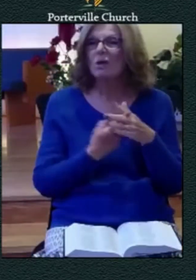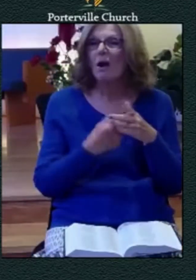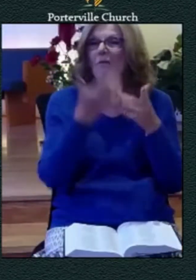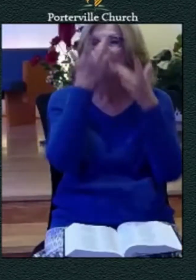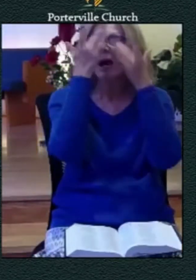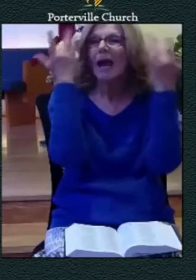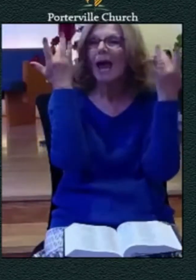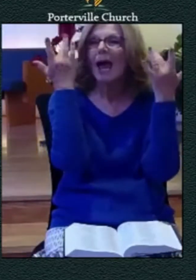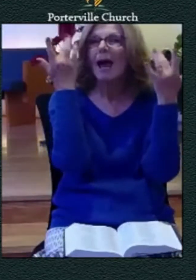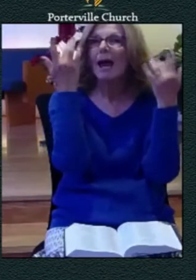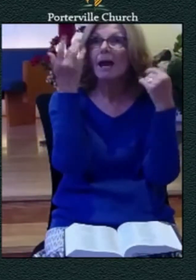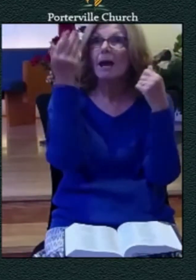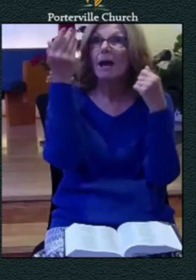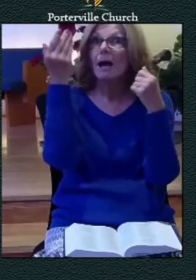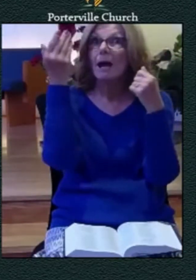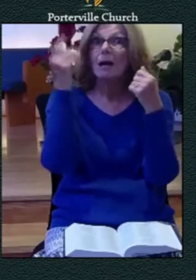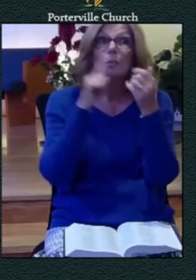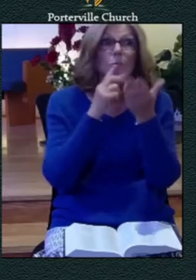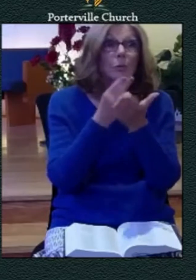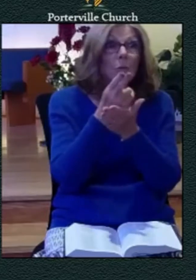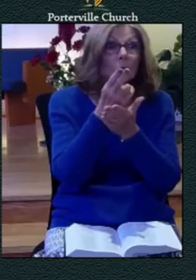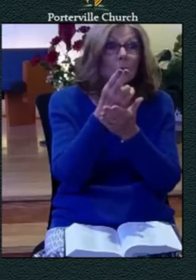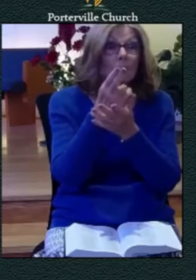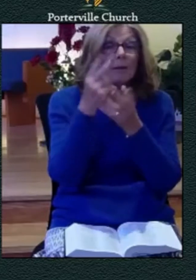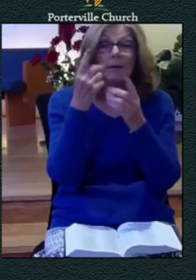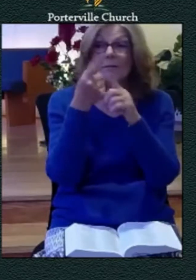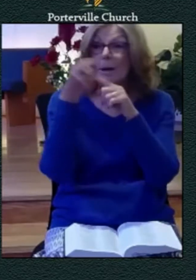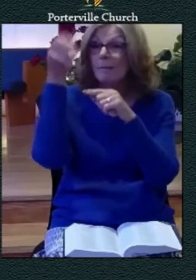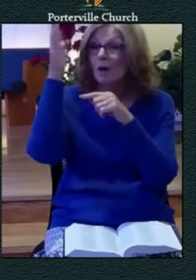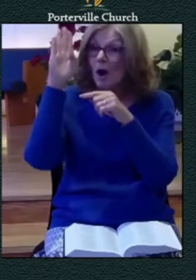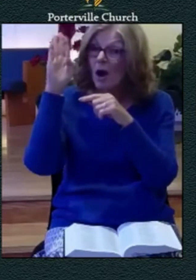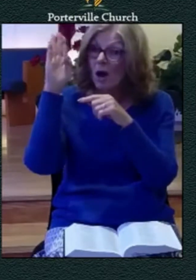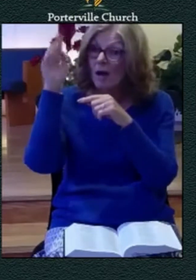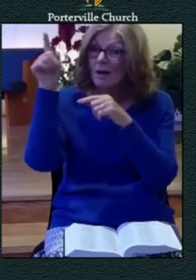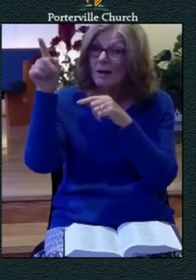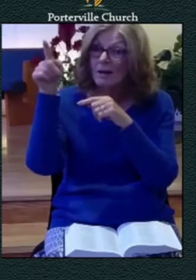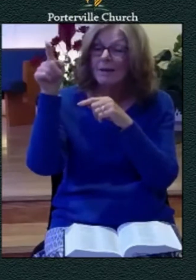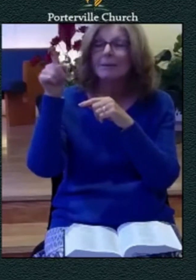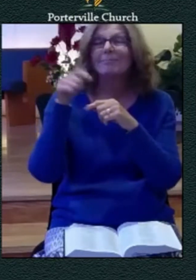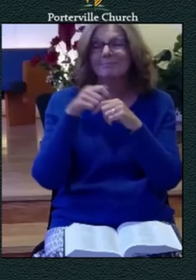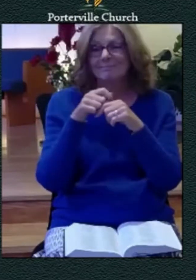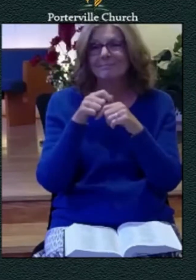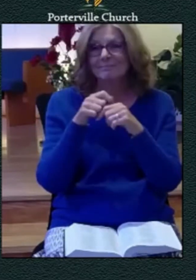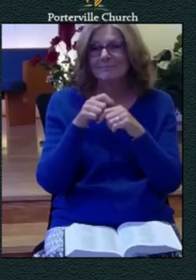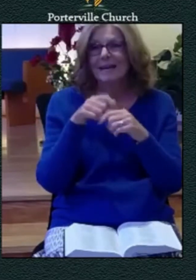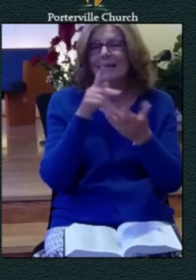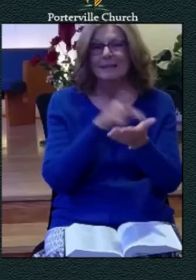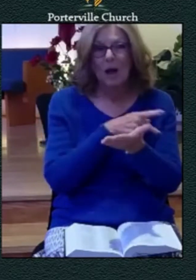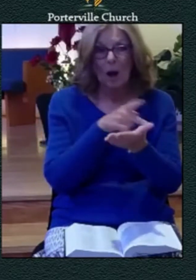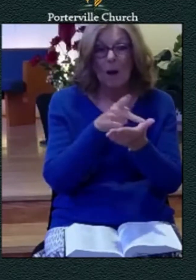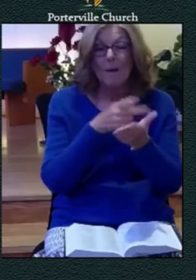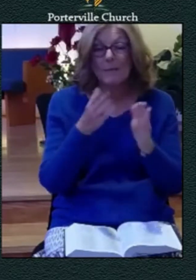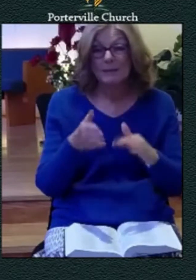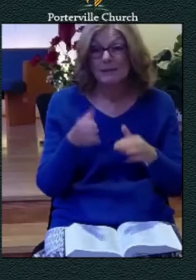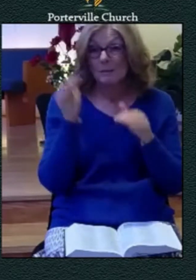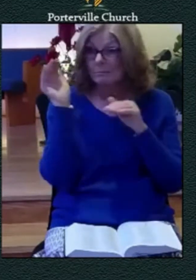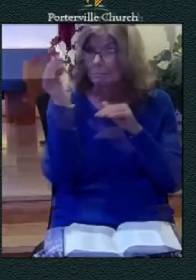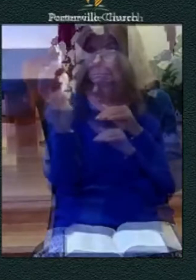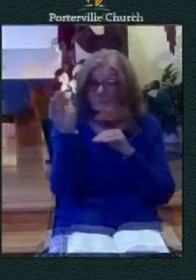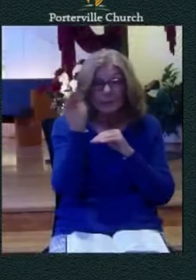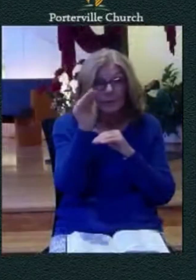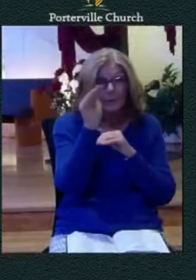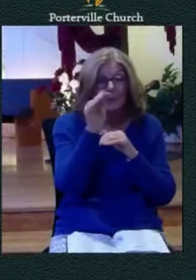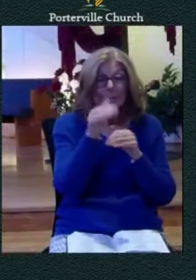about god and that's what he's telling us he's telling us that his weakness